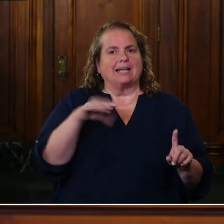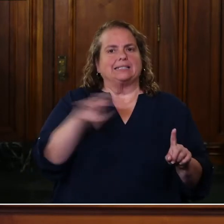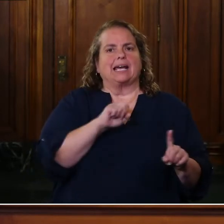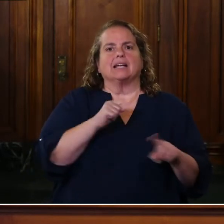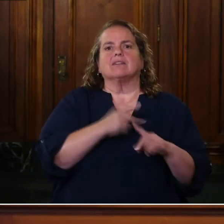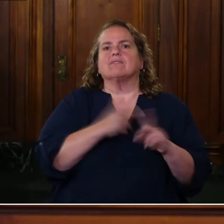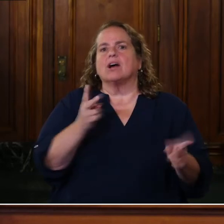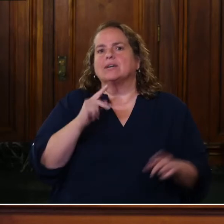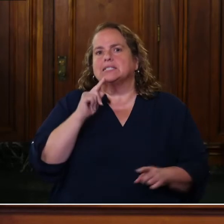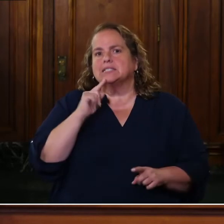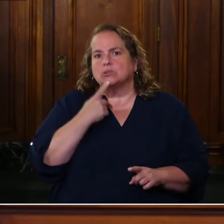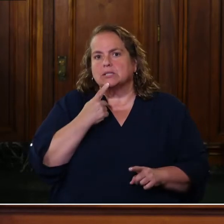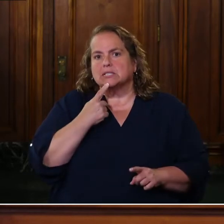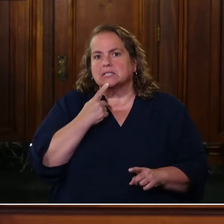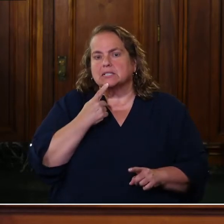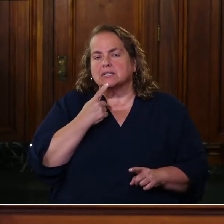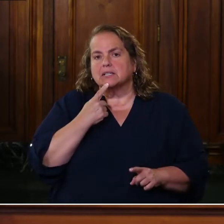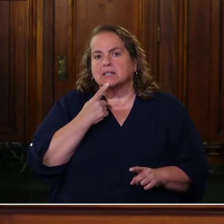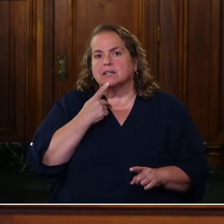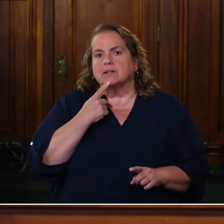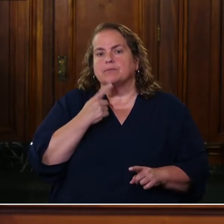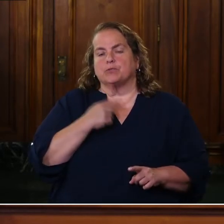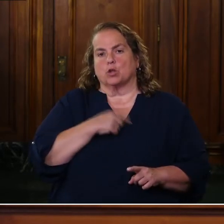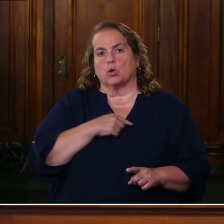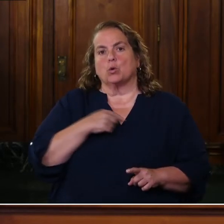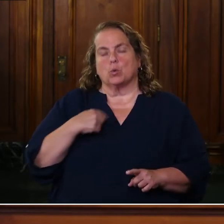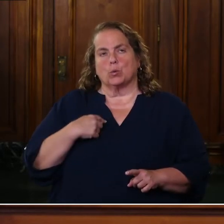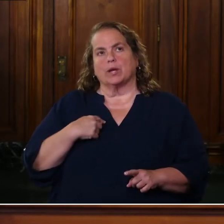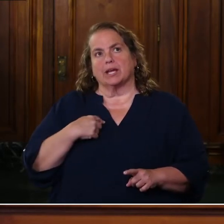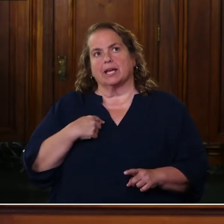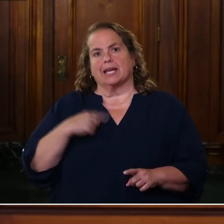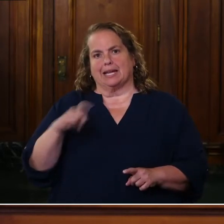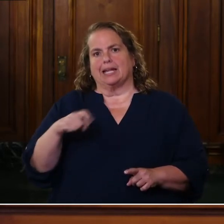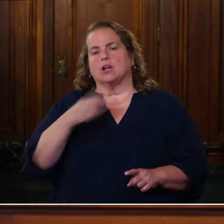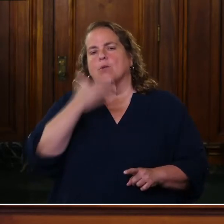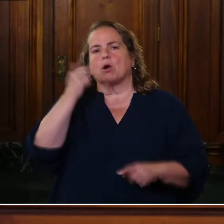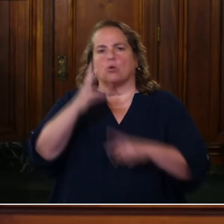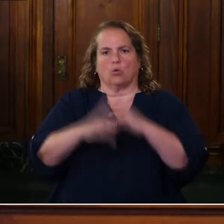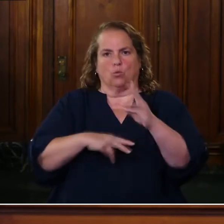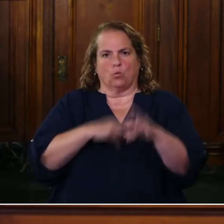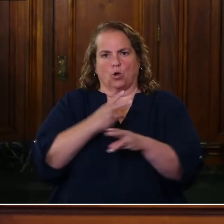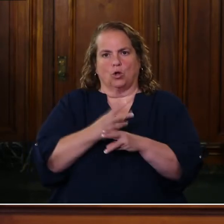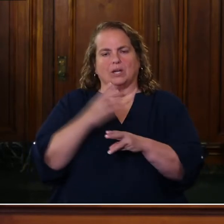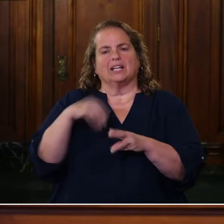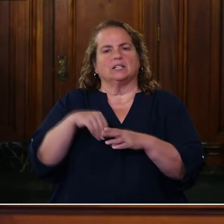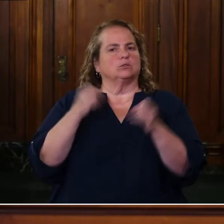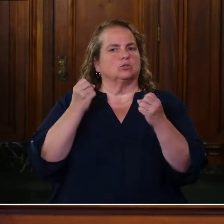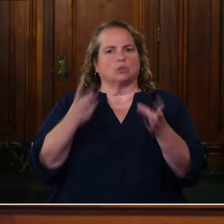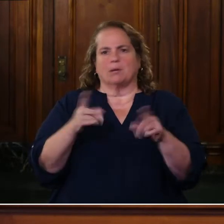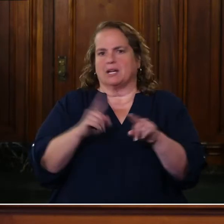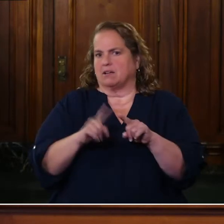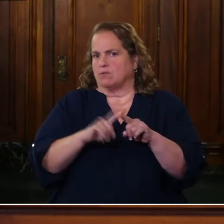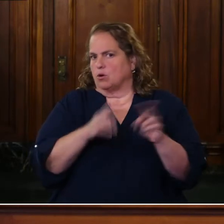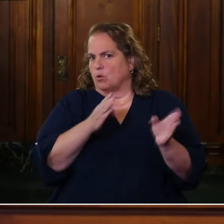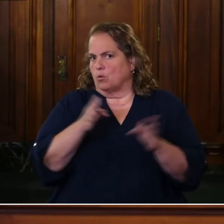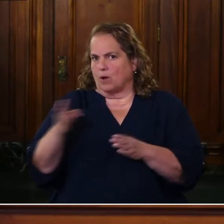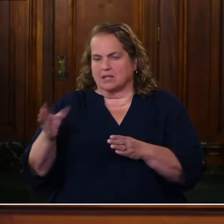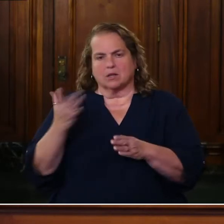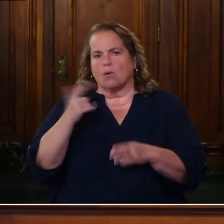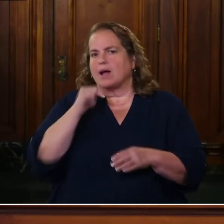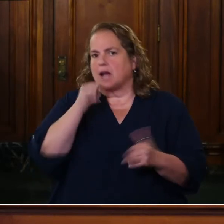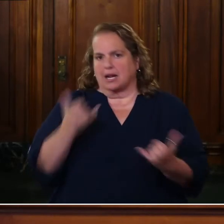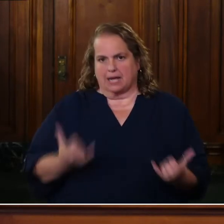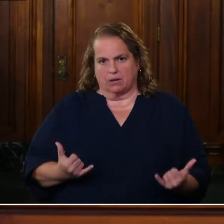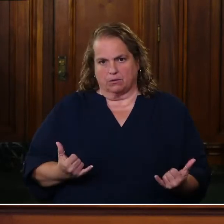seriously. We, we've, we've, we need a better world in, in, in so many ways. And why not now?